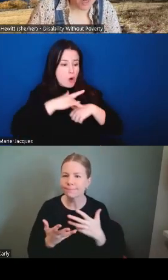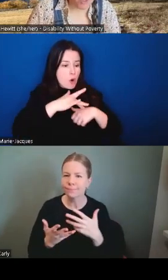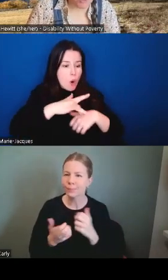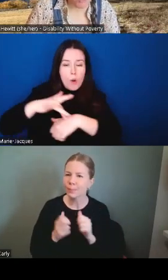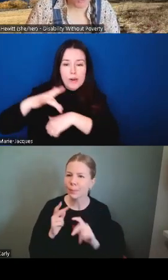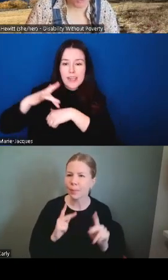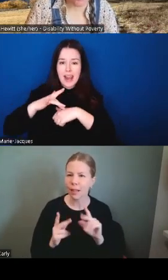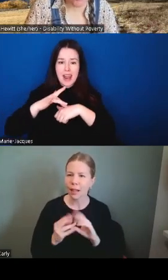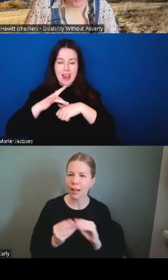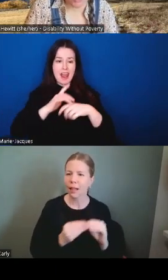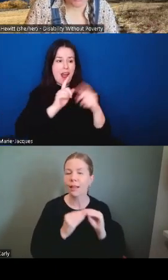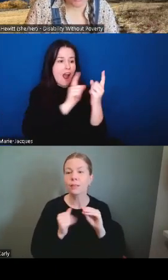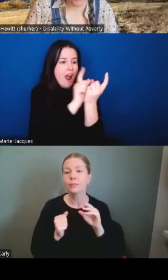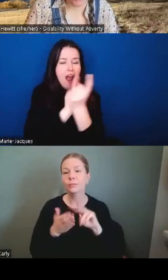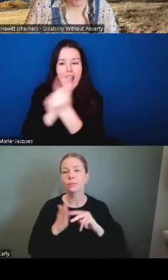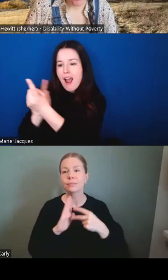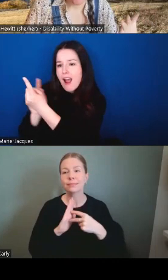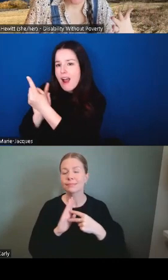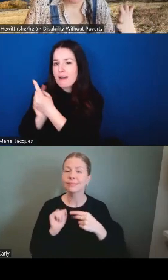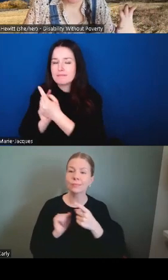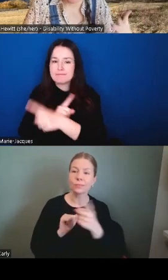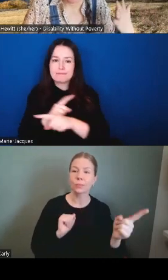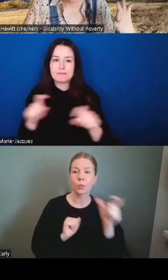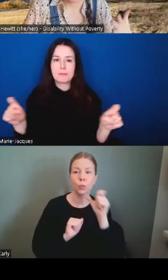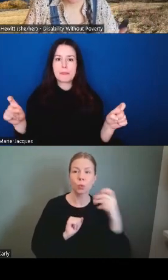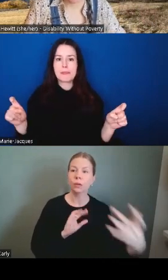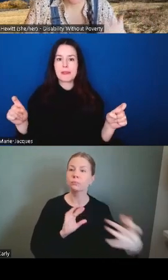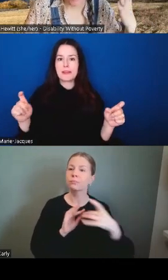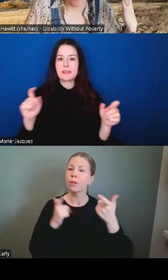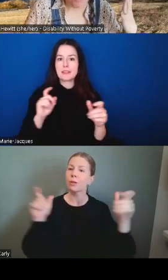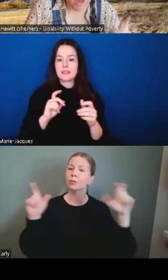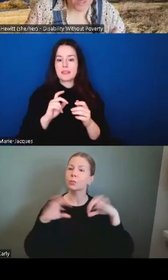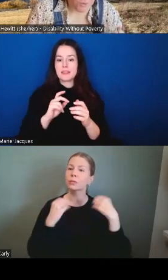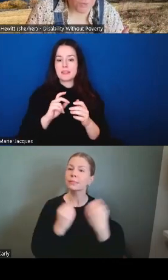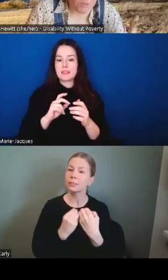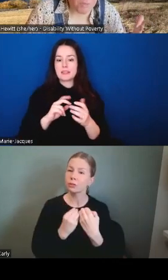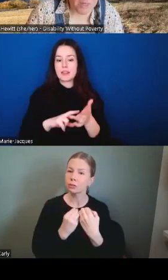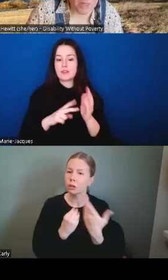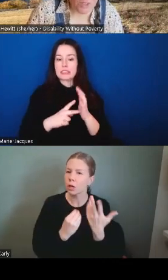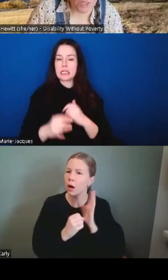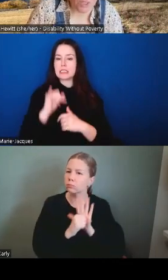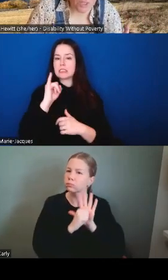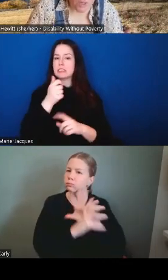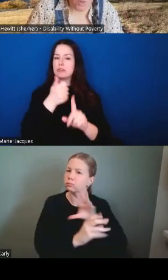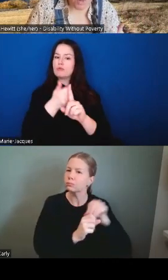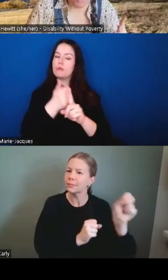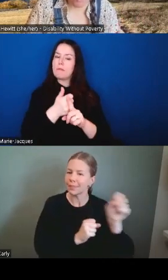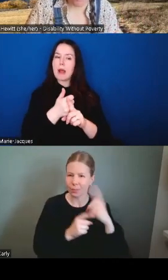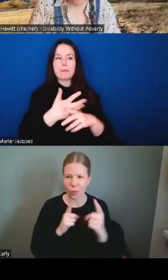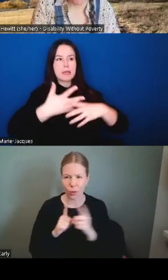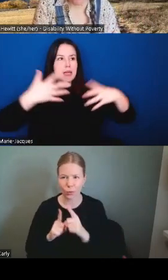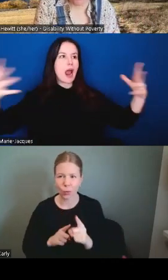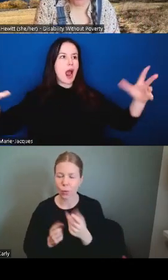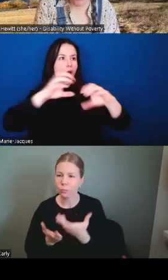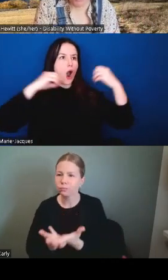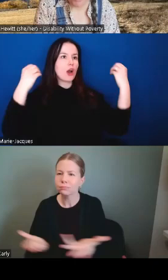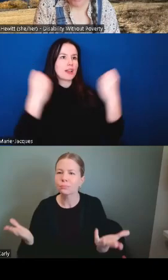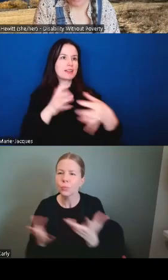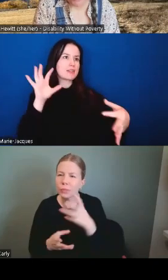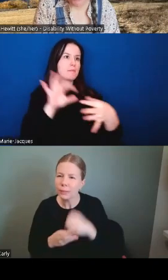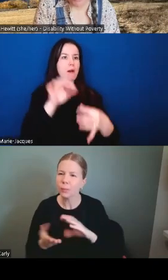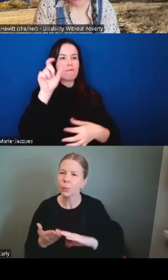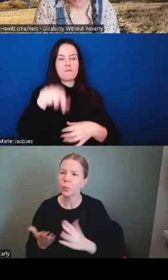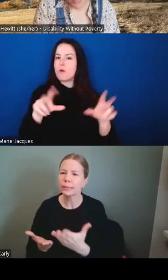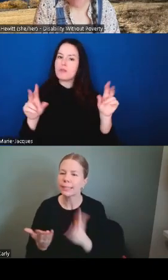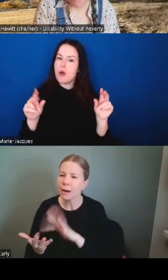just if you belong to a large organization that your voice is heard that that grassroots message that is so important to us